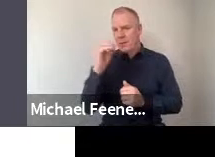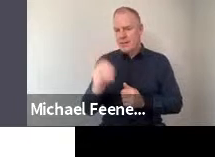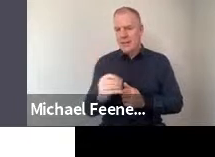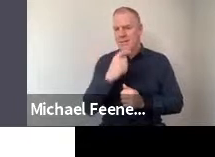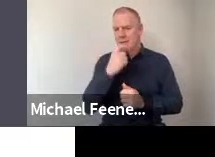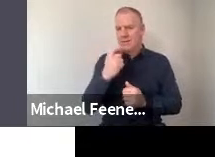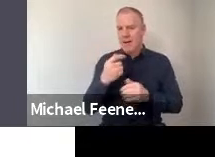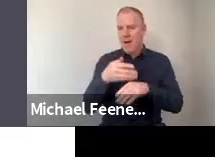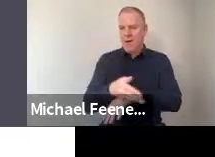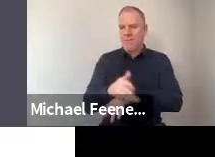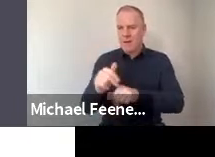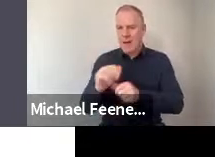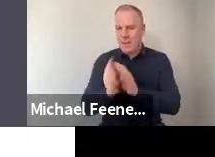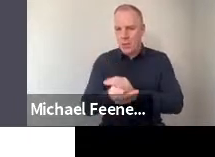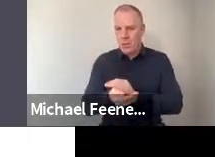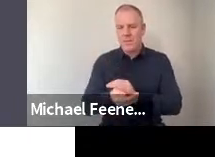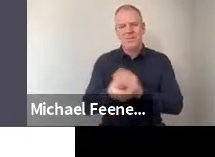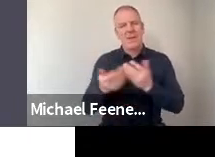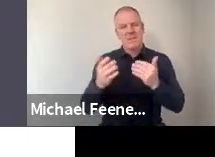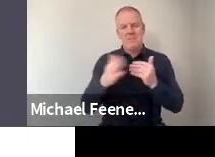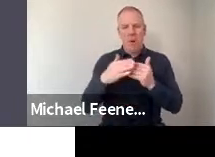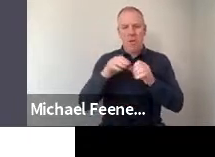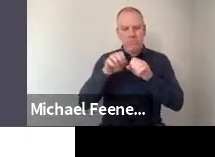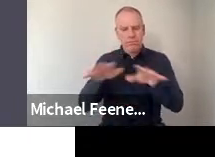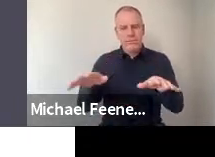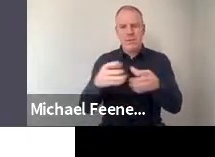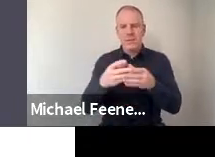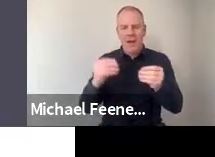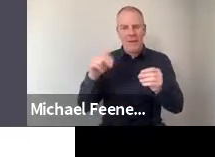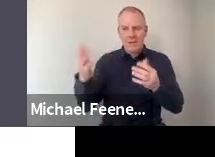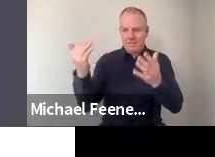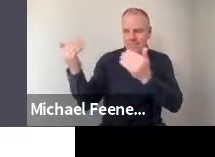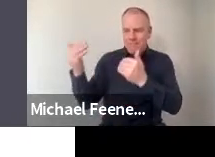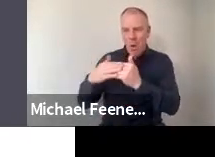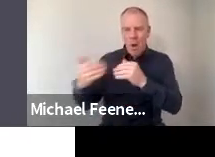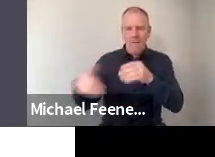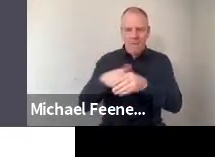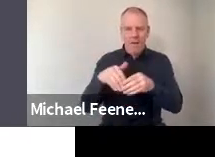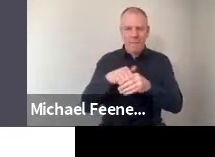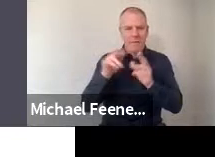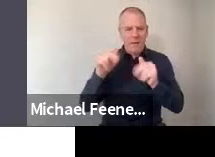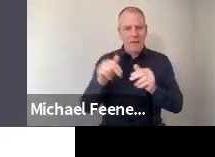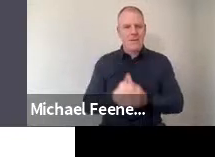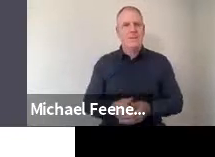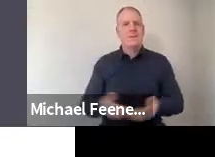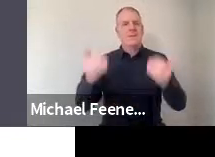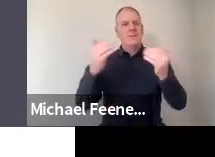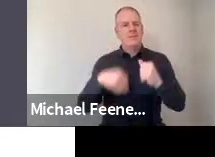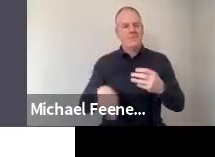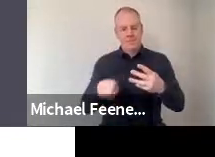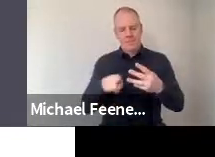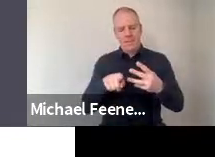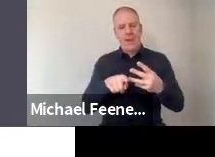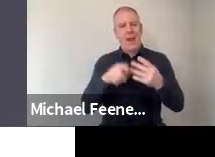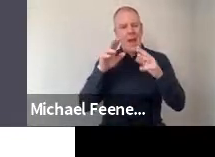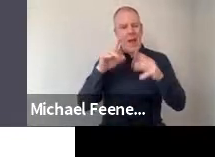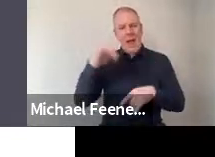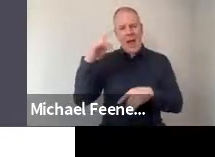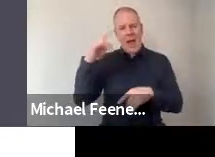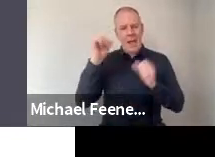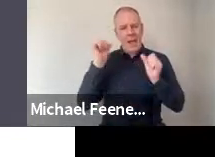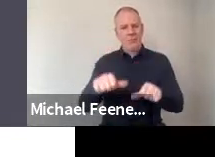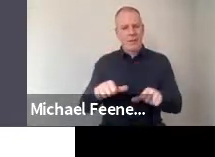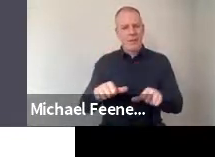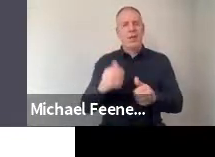be some some effort on public engagement to try to address that. And there also was a very high level of agreement that